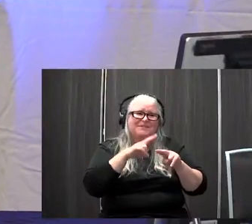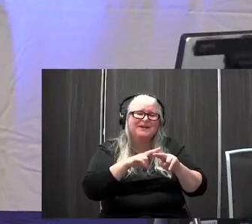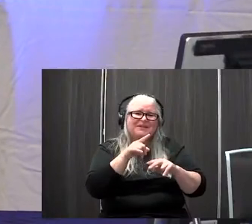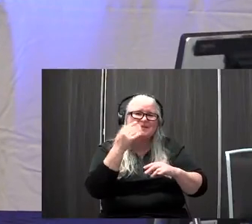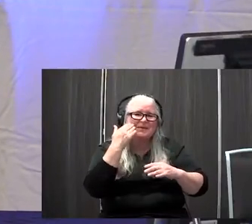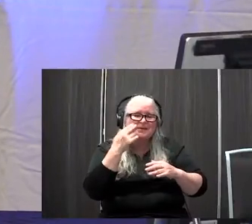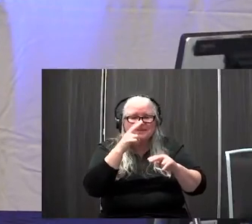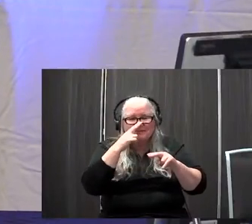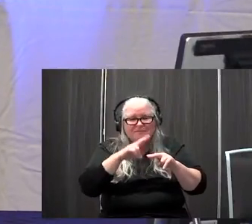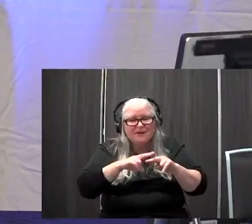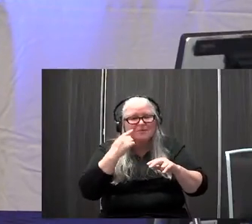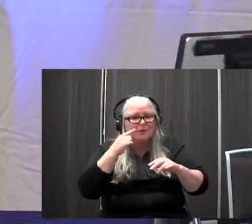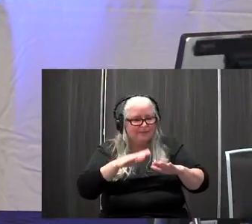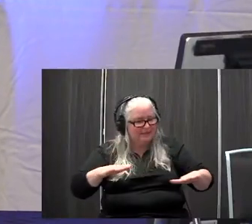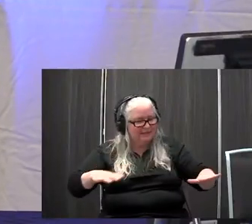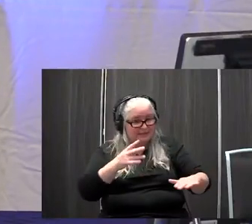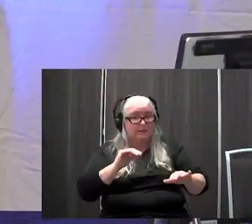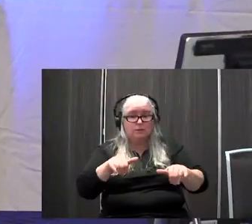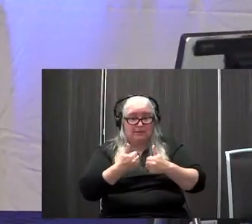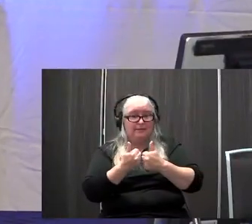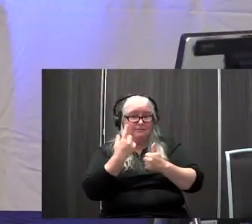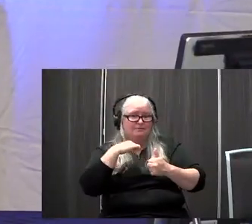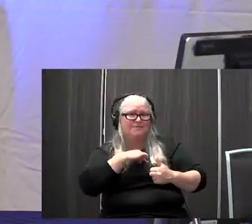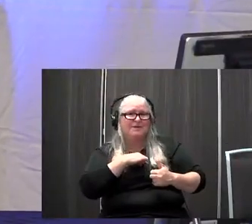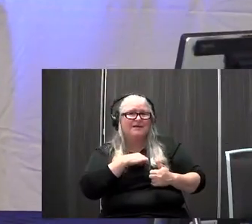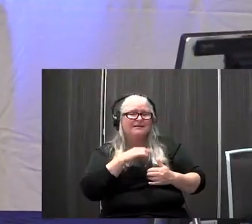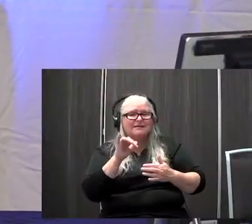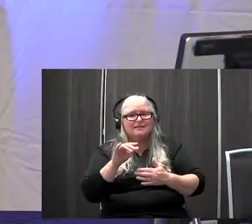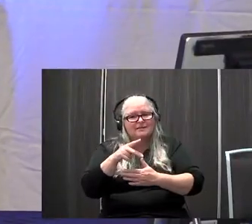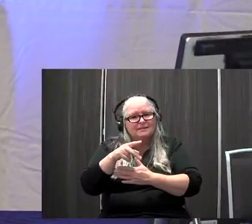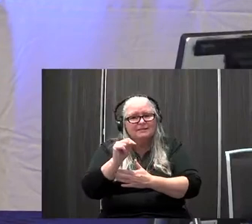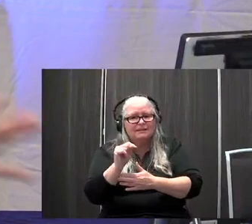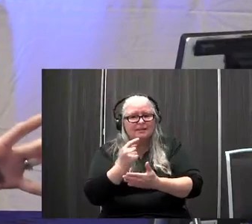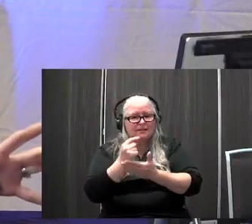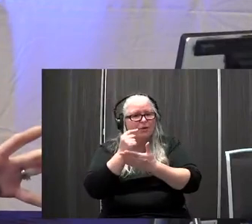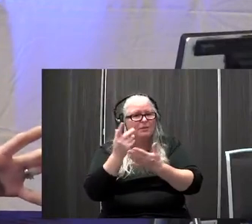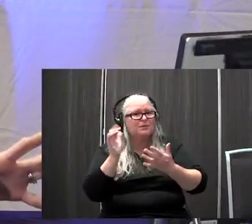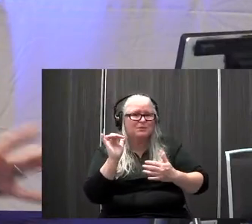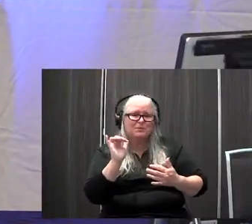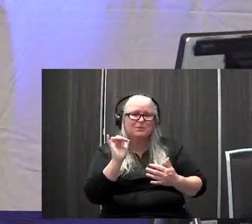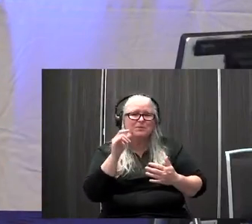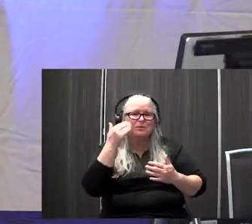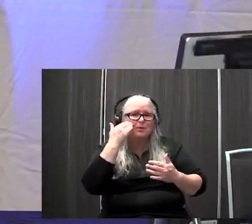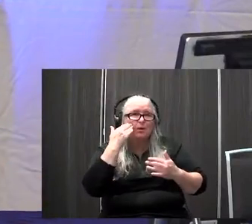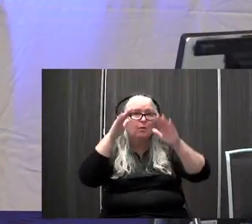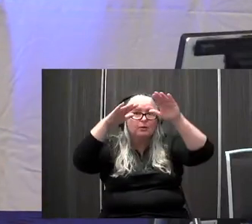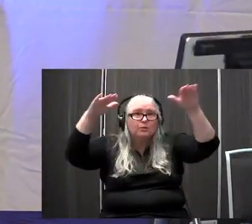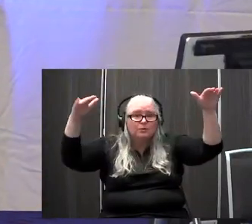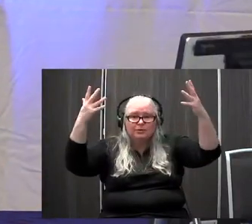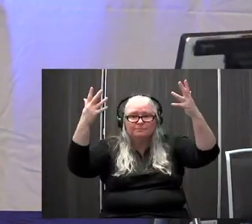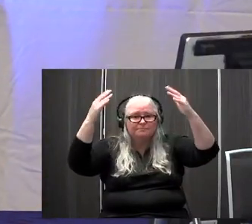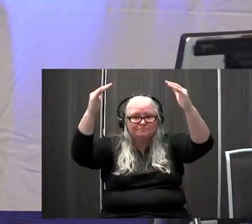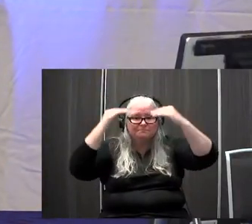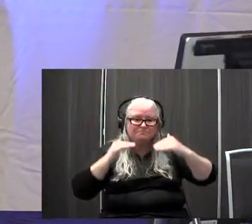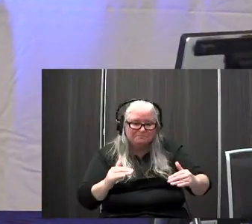fun for the kids and it makes it challenging and fun for us as therapists to figure out how to translate that, um, from the adult base to the, um, pediatric